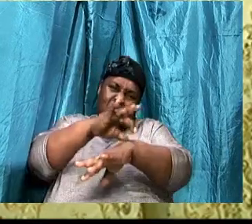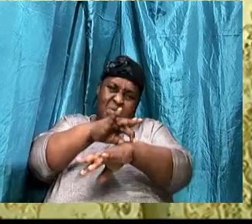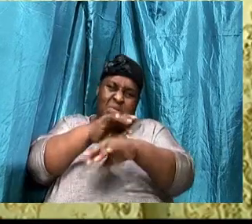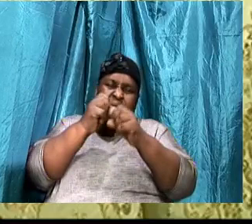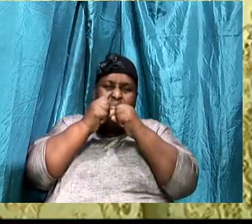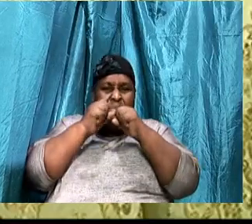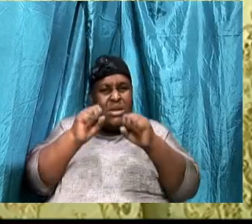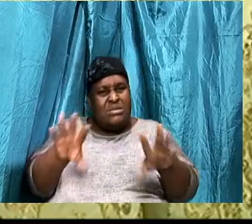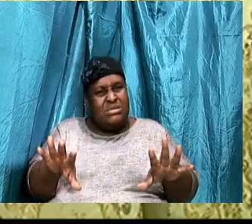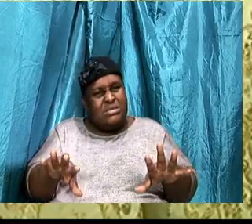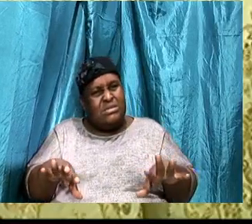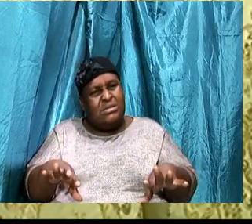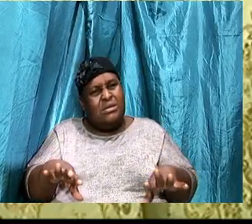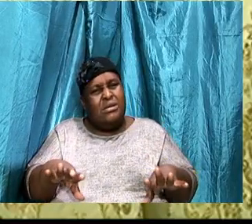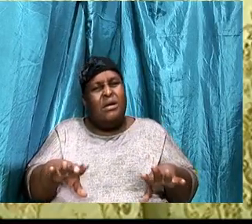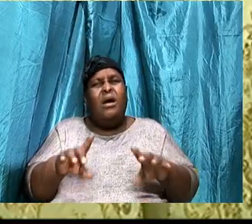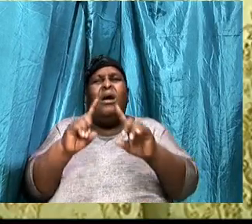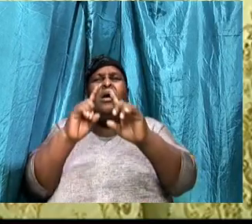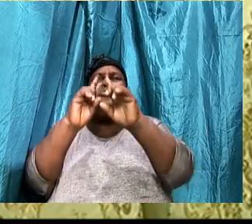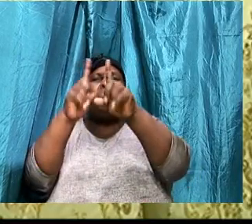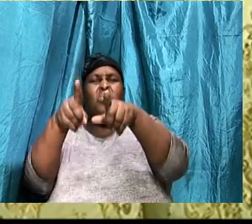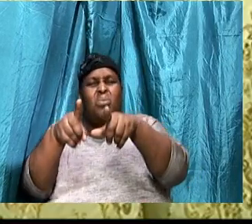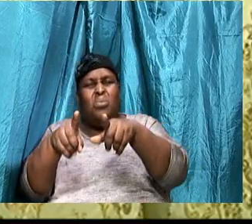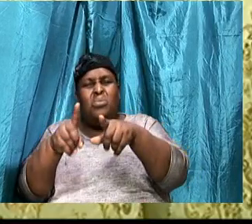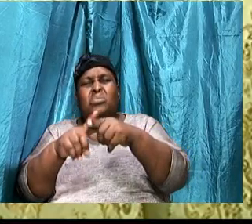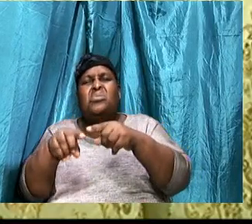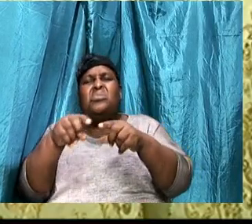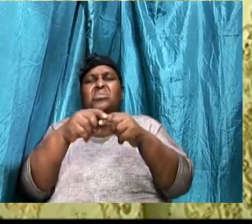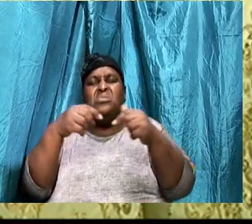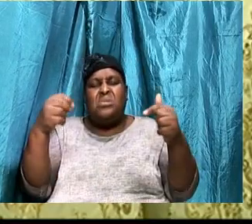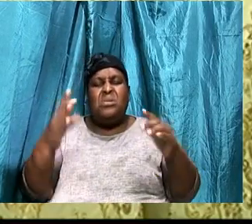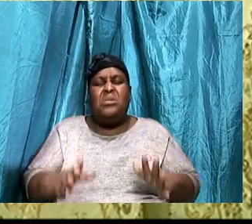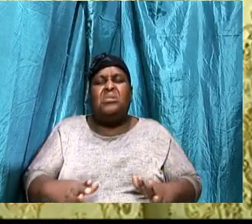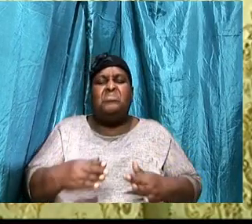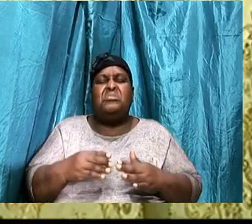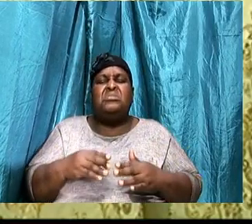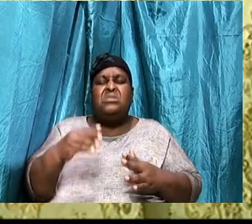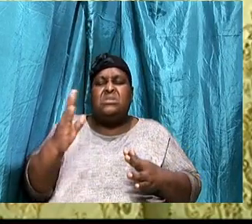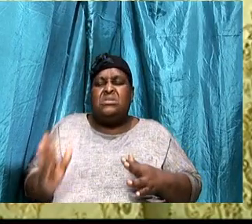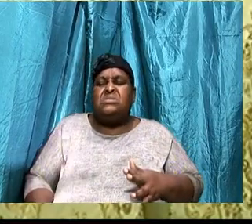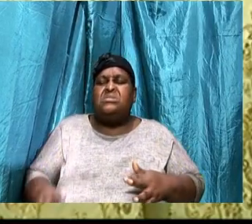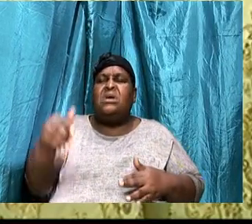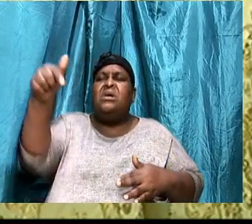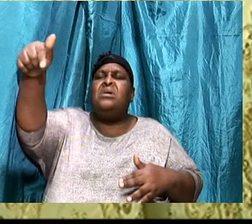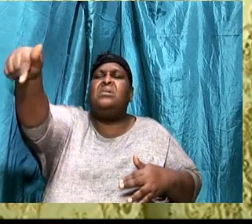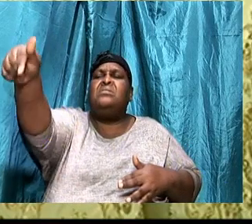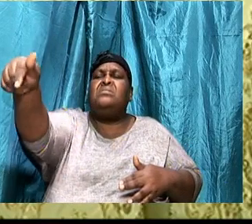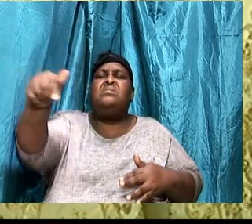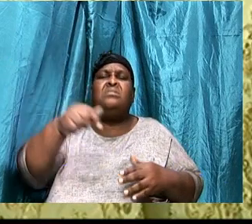side, To get something, That we consider, A blessing. Oh glory to God.